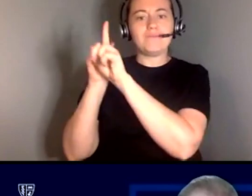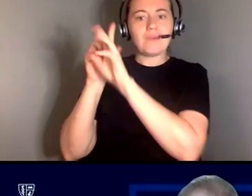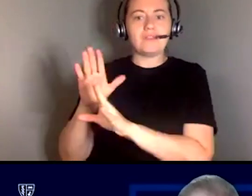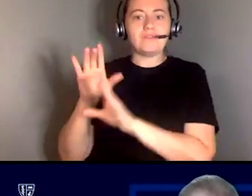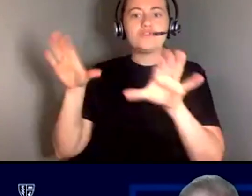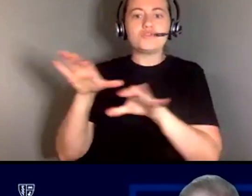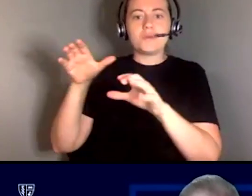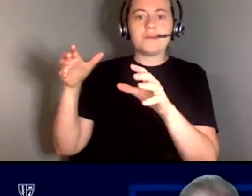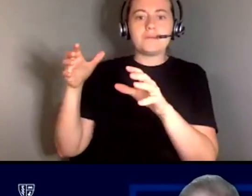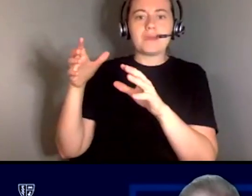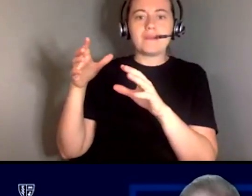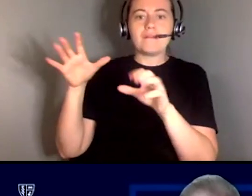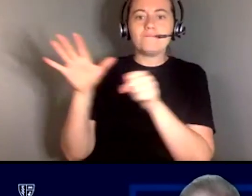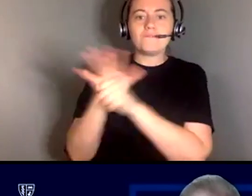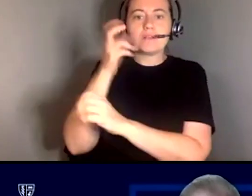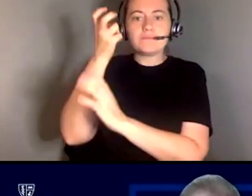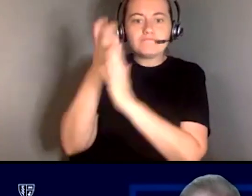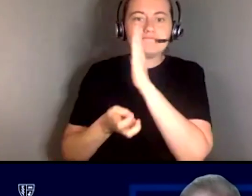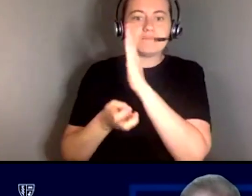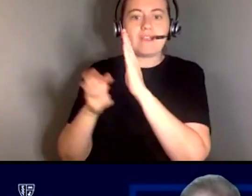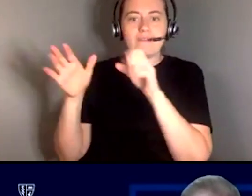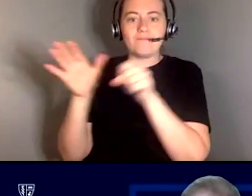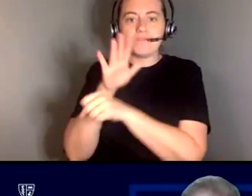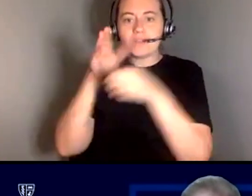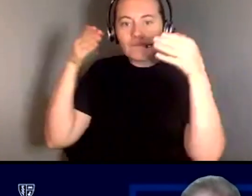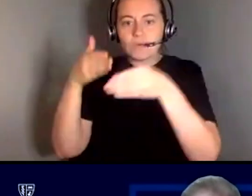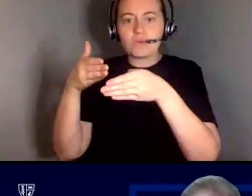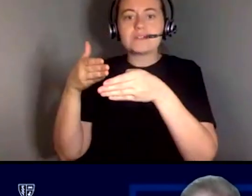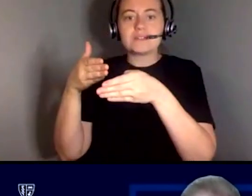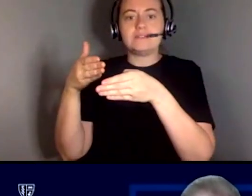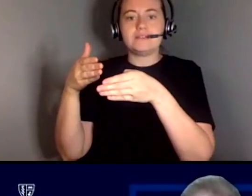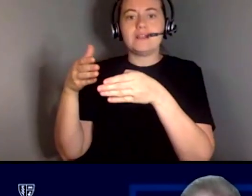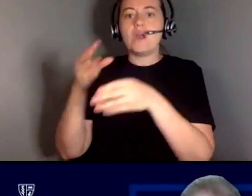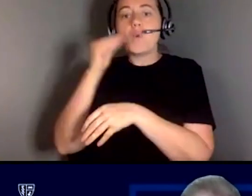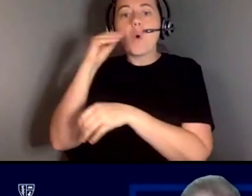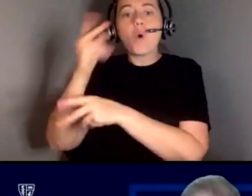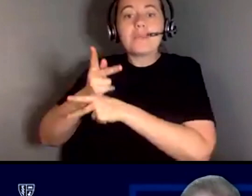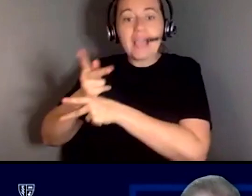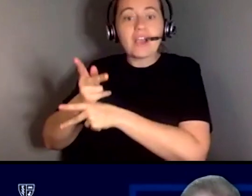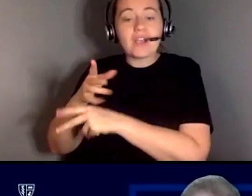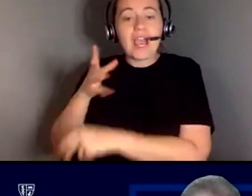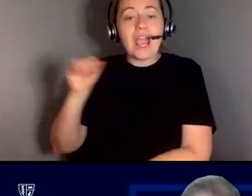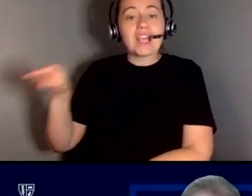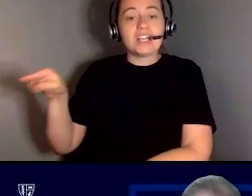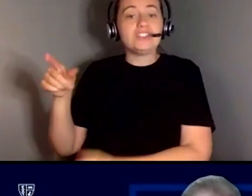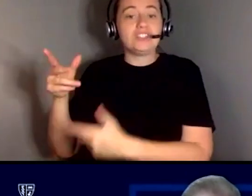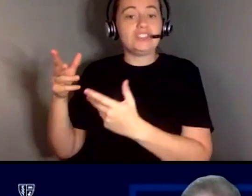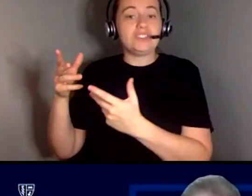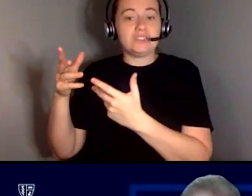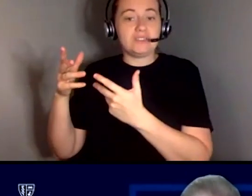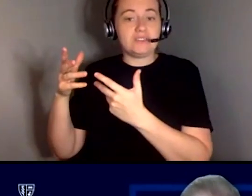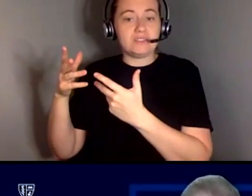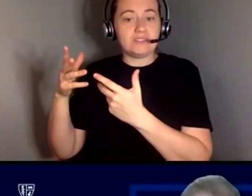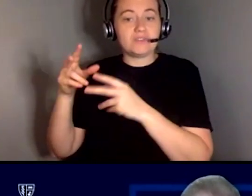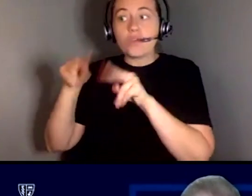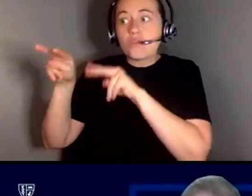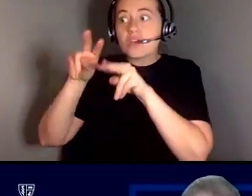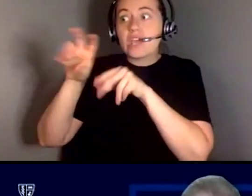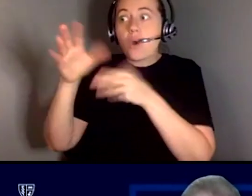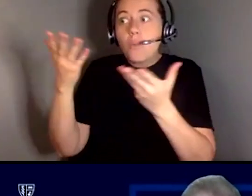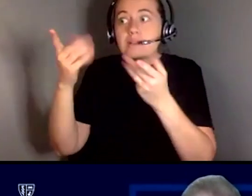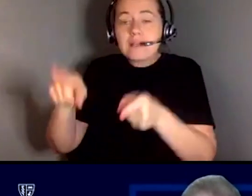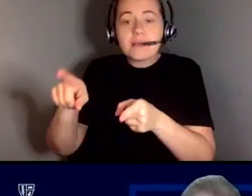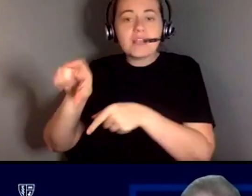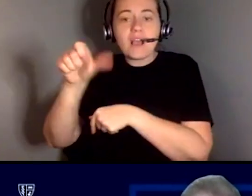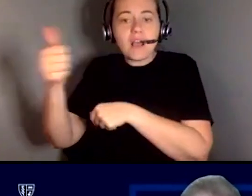solely focused um deep dive into home care and she's looking into what's going on in other states and also what's going